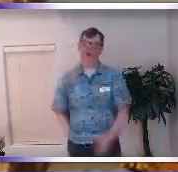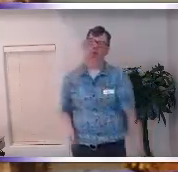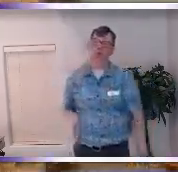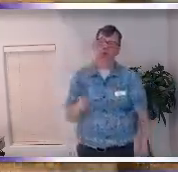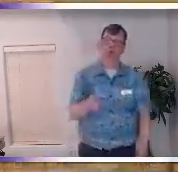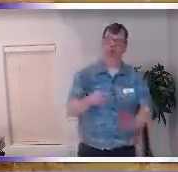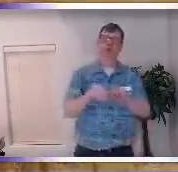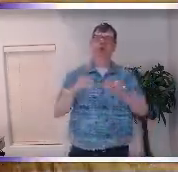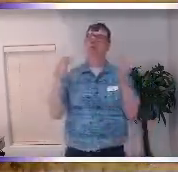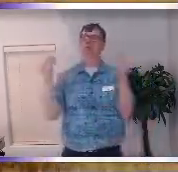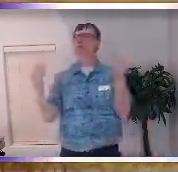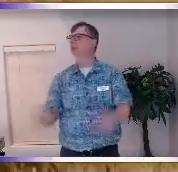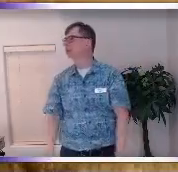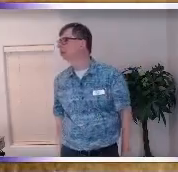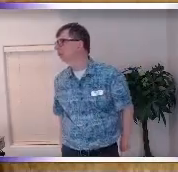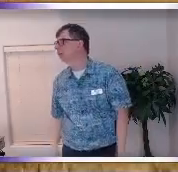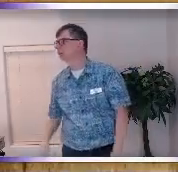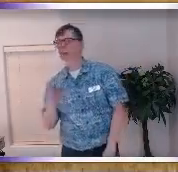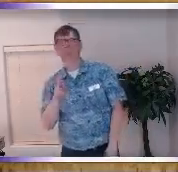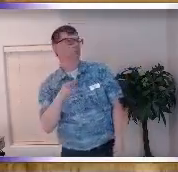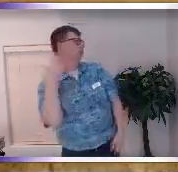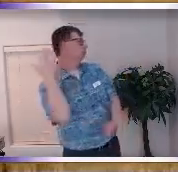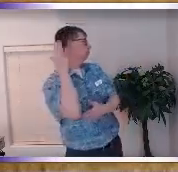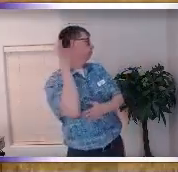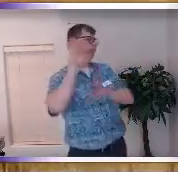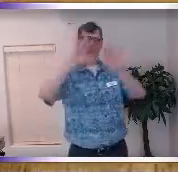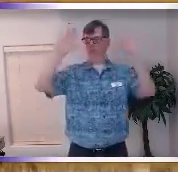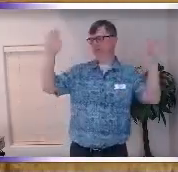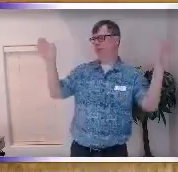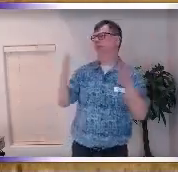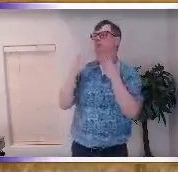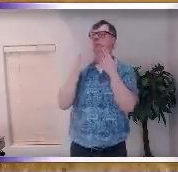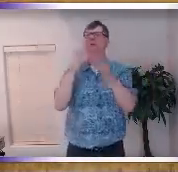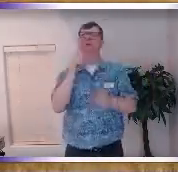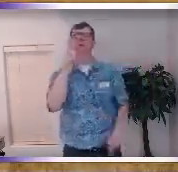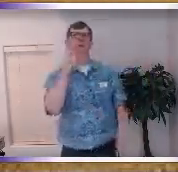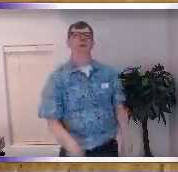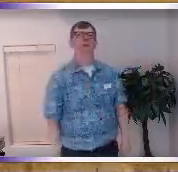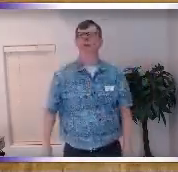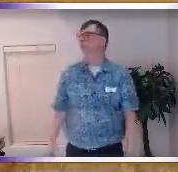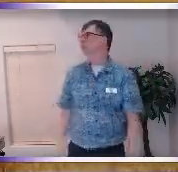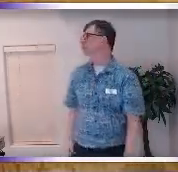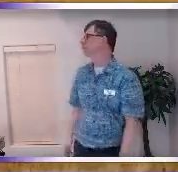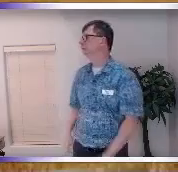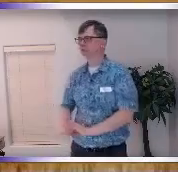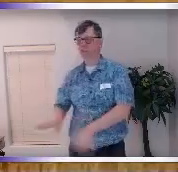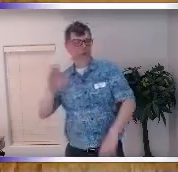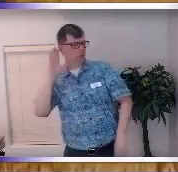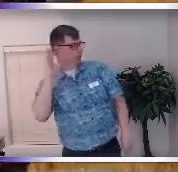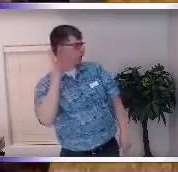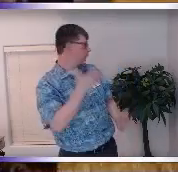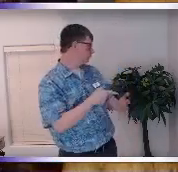I'm sorry Karen said to me today your your light is shining or something like this and I was like oh thank you but if you're talking to somebody that doesn't want to hear it they're like